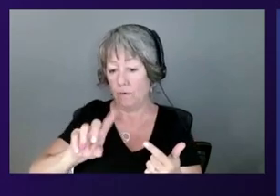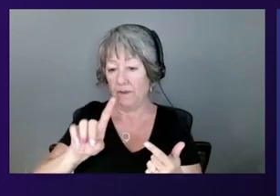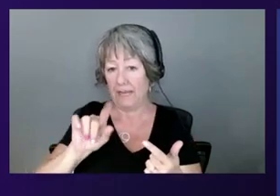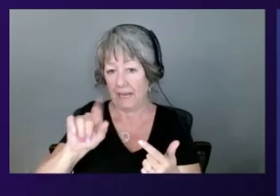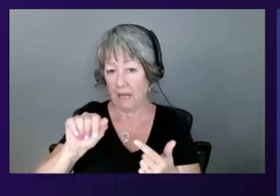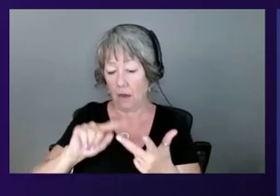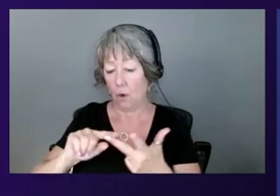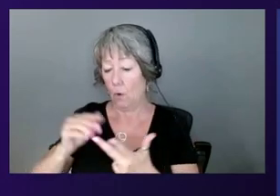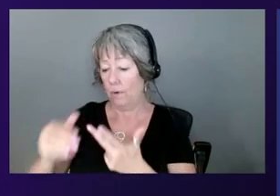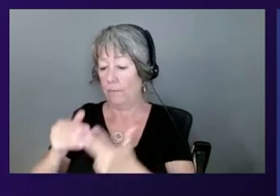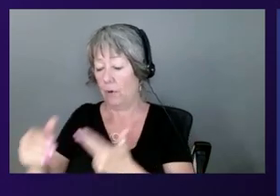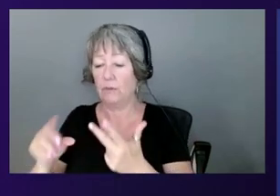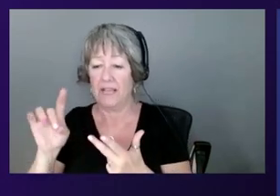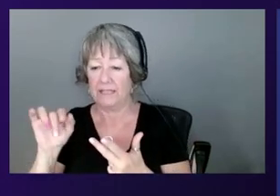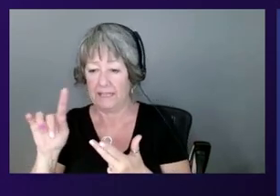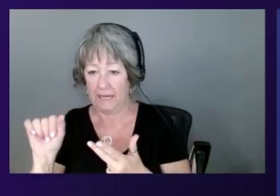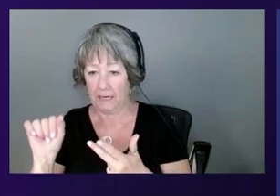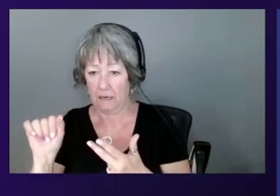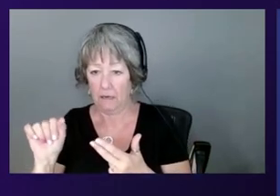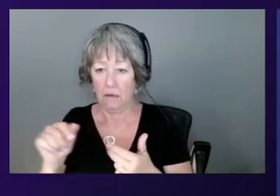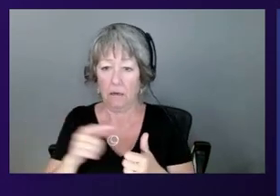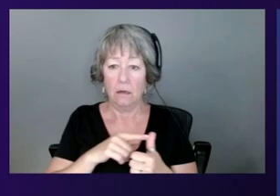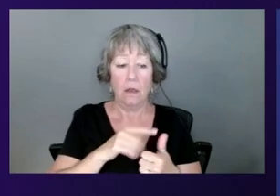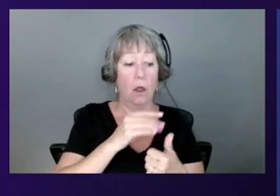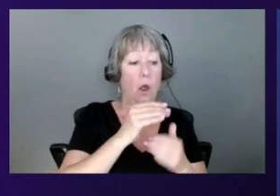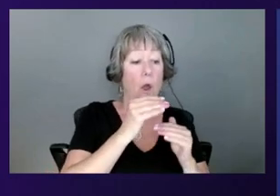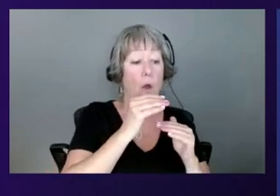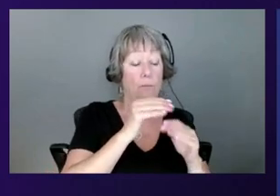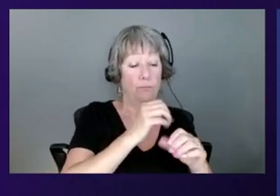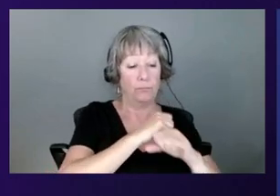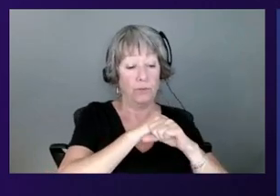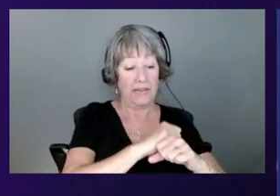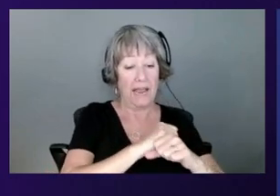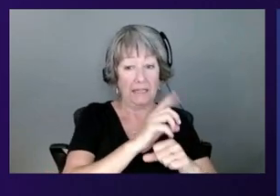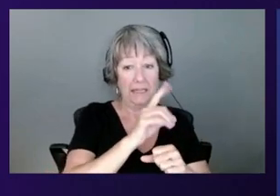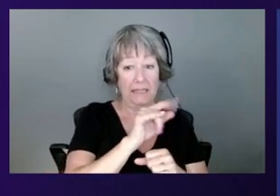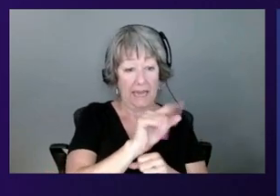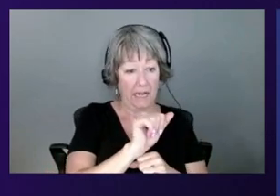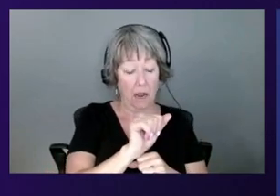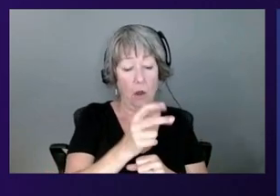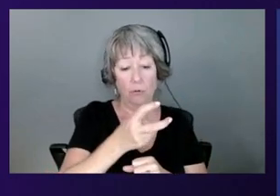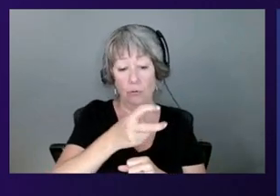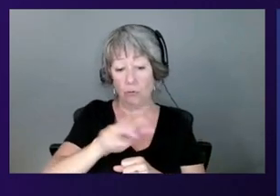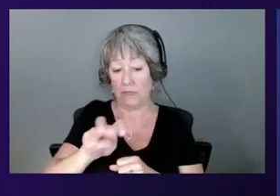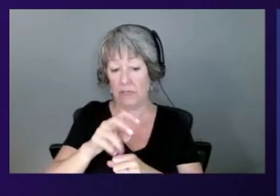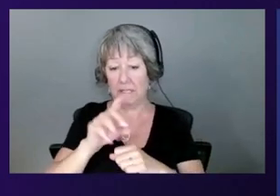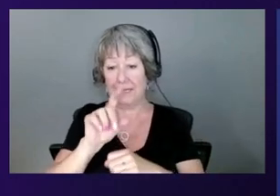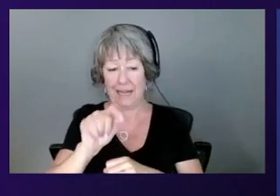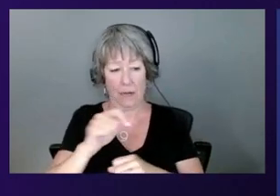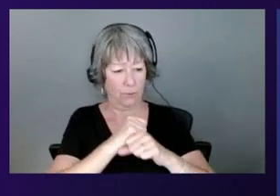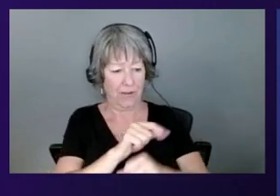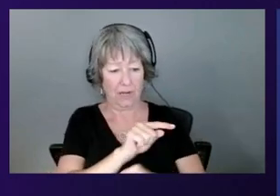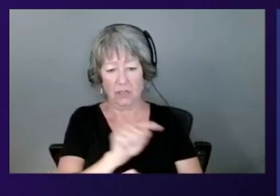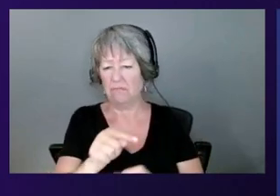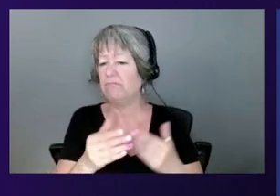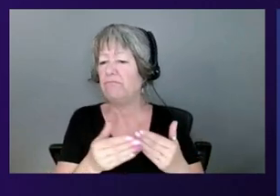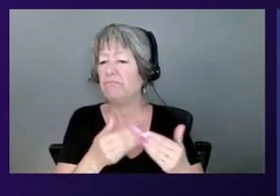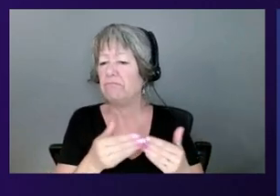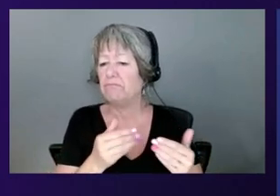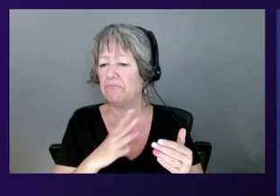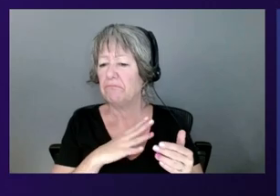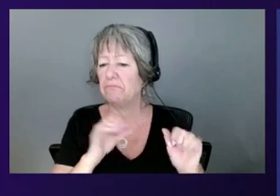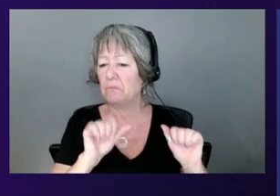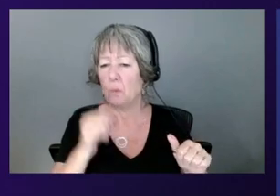The mechanisms to protect data while it's at rest and in transit have existed for a while. Confidential computing is about